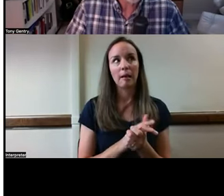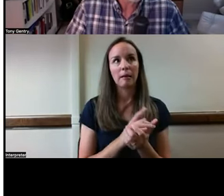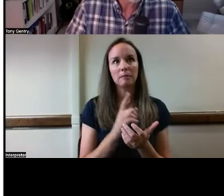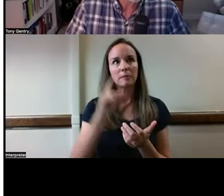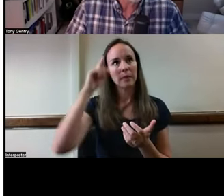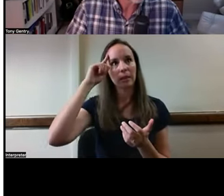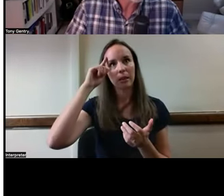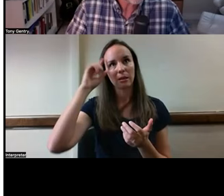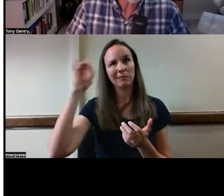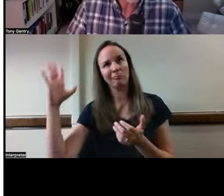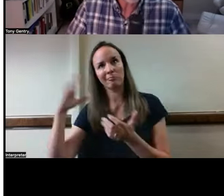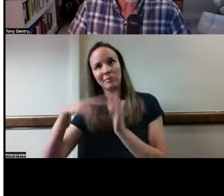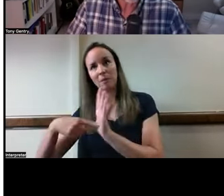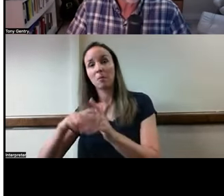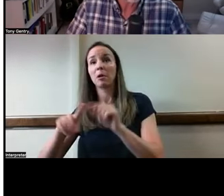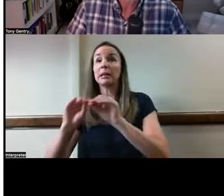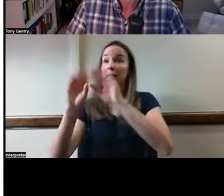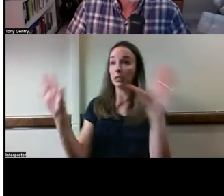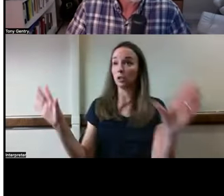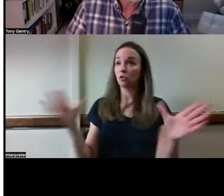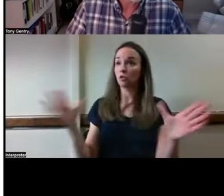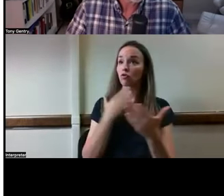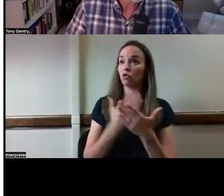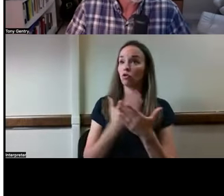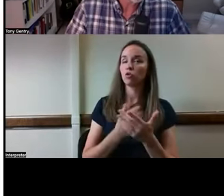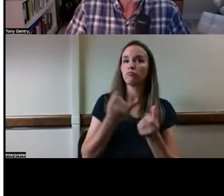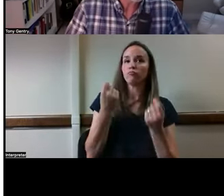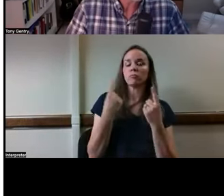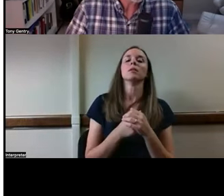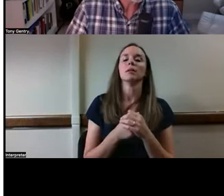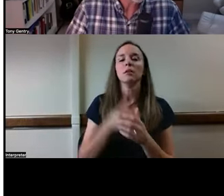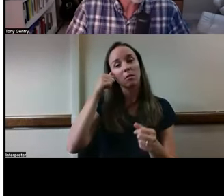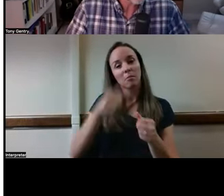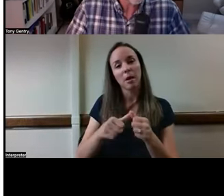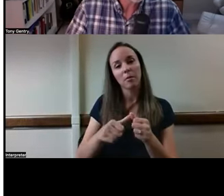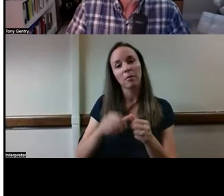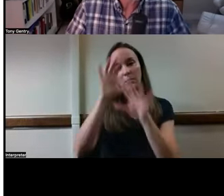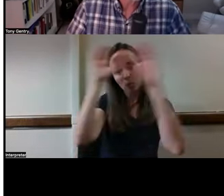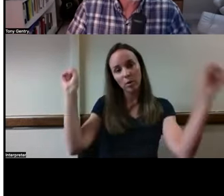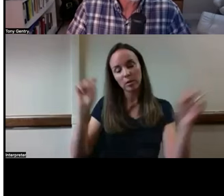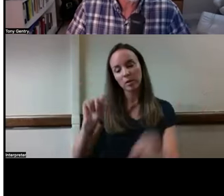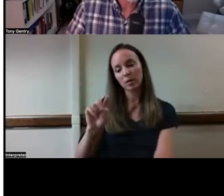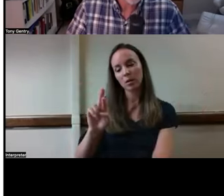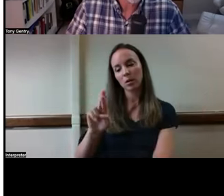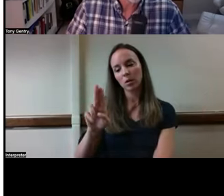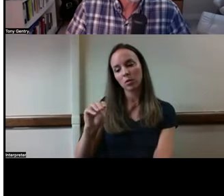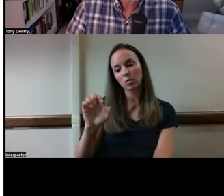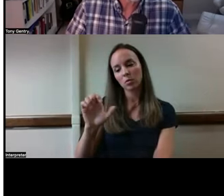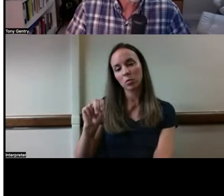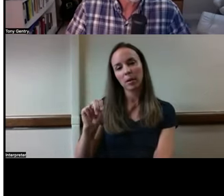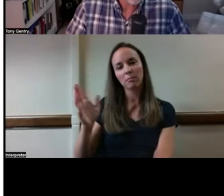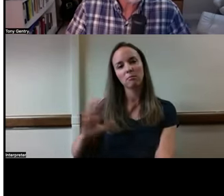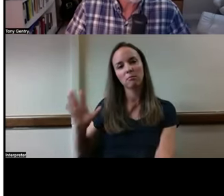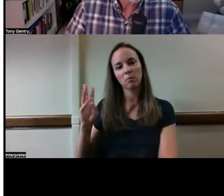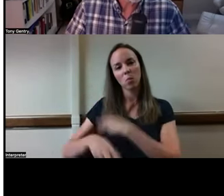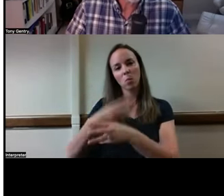example, but clear example I can think of, was the decision by President Truman during World War II to